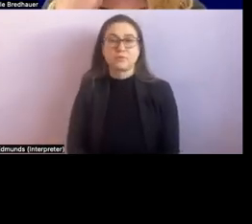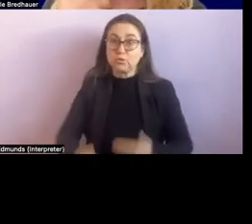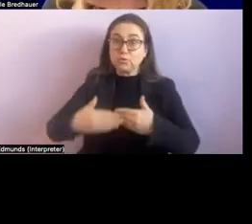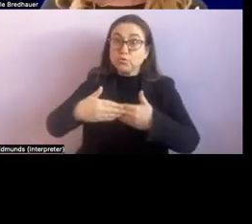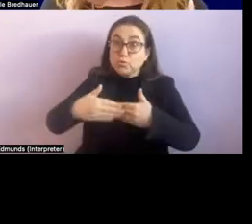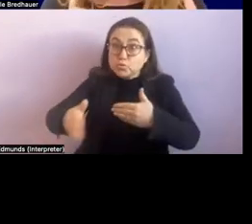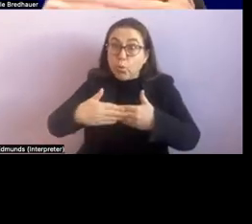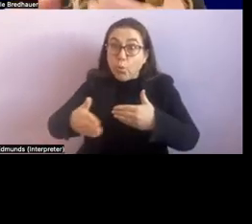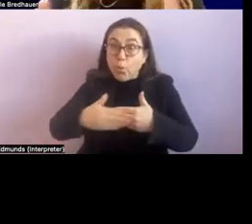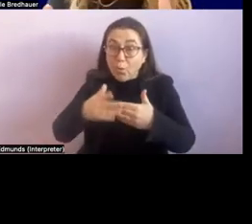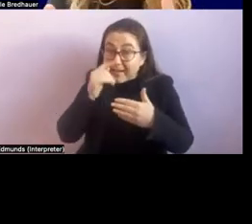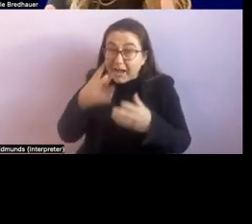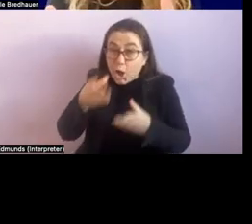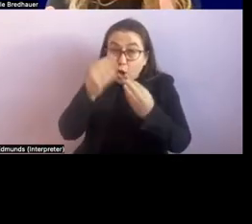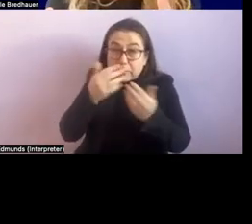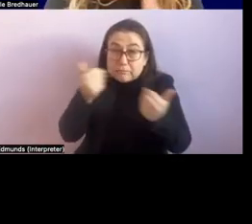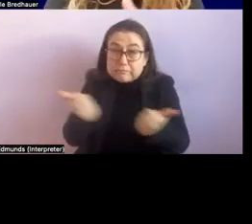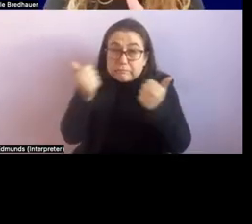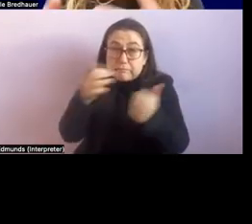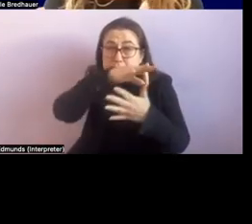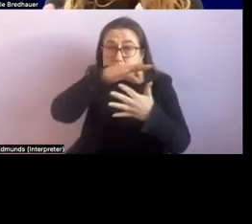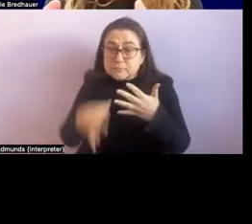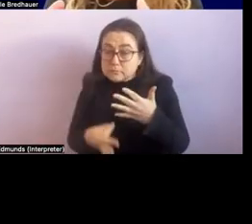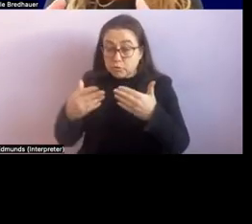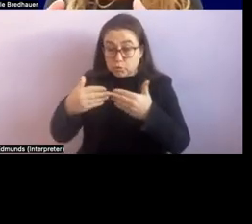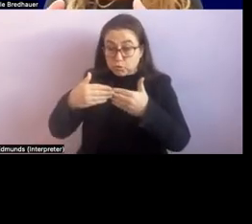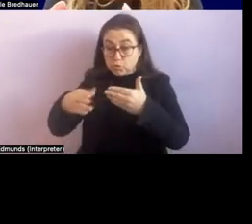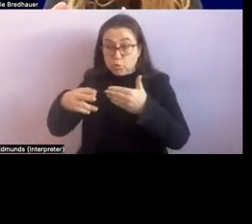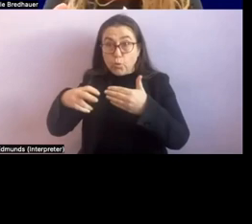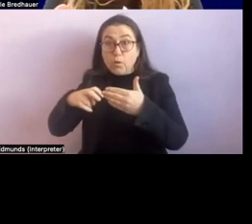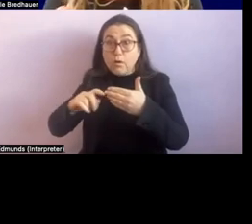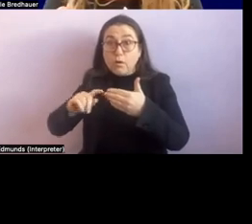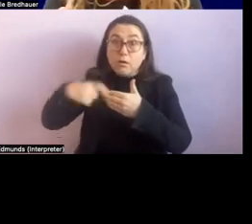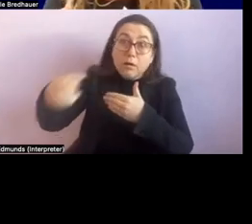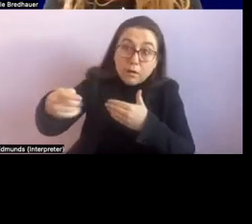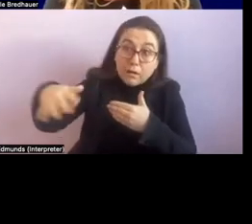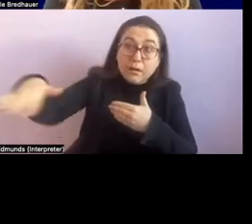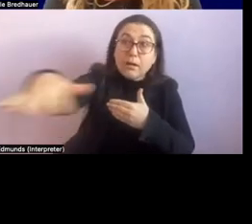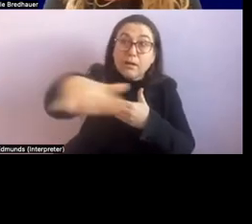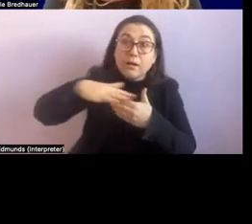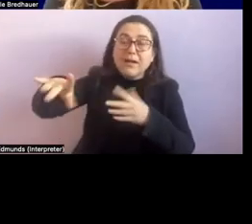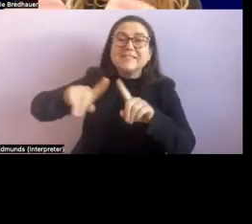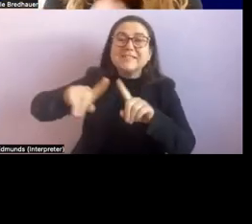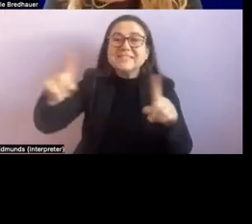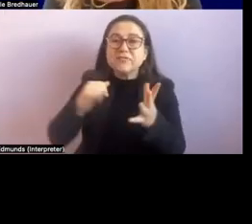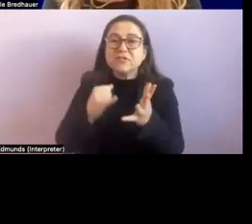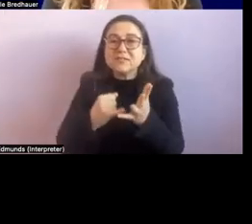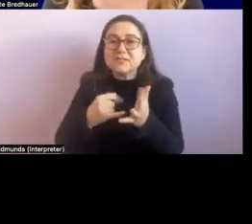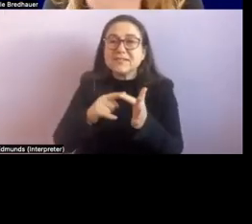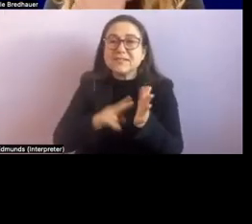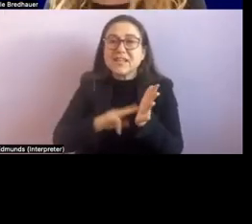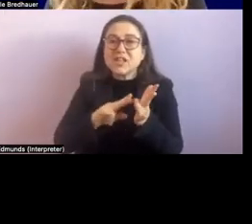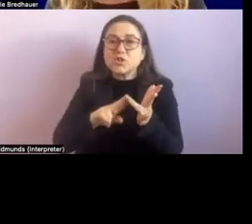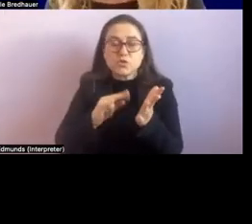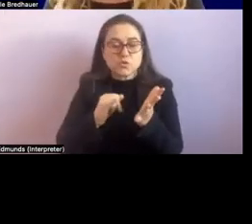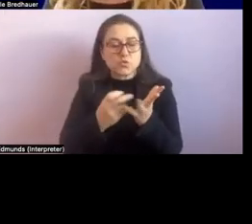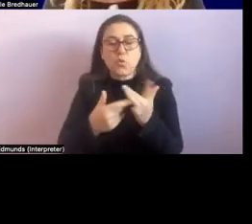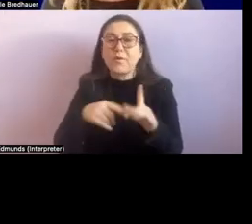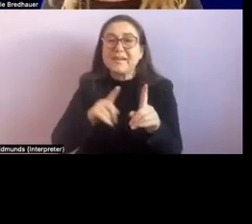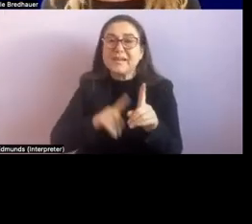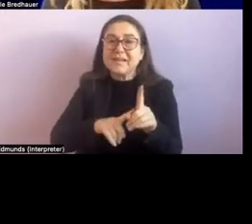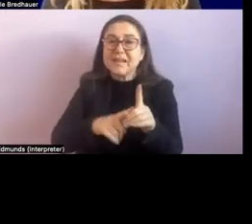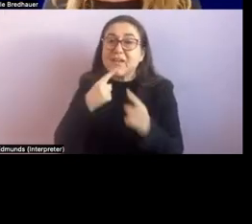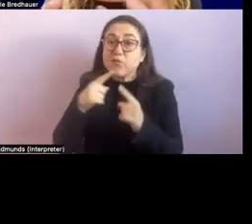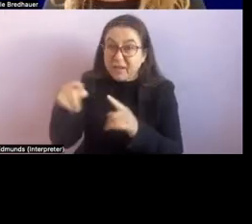doors. They lead into a different set of sensory information that's really related to context